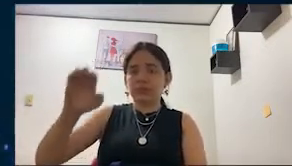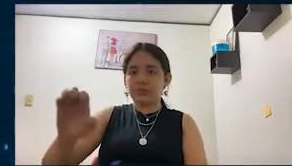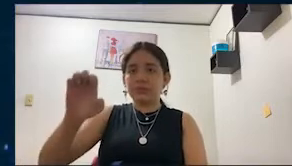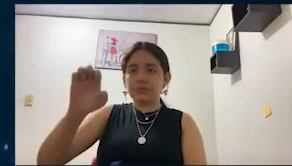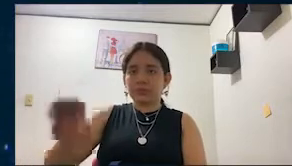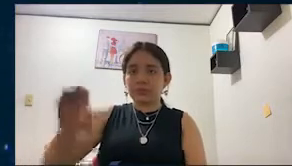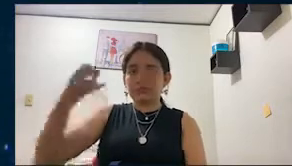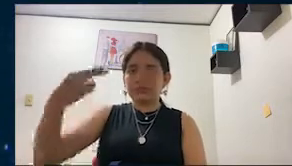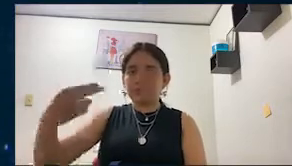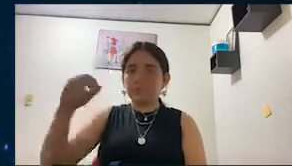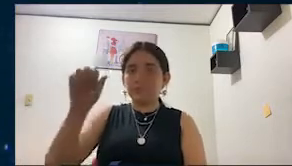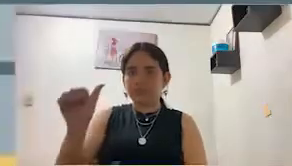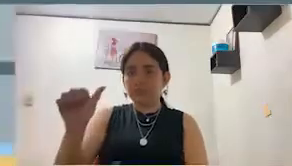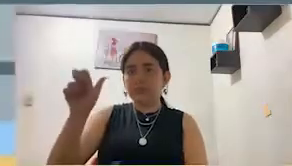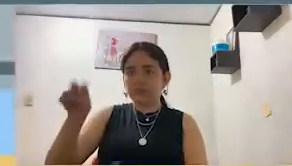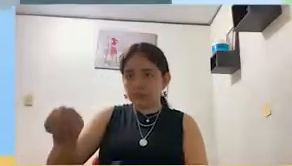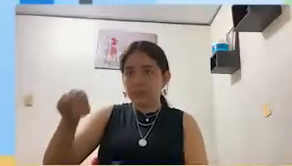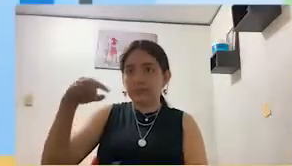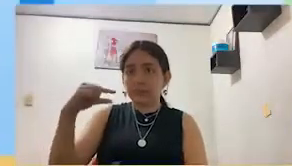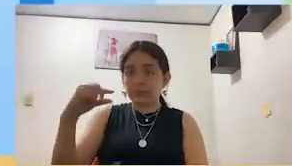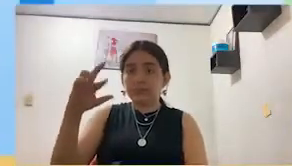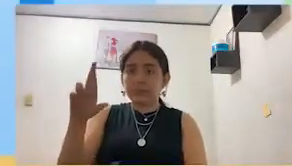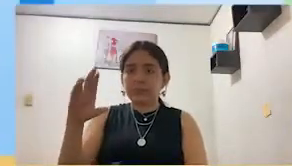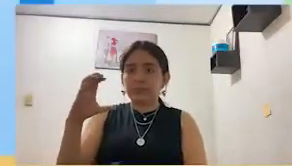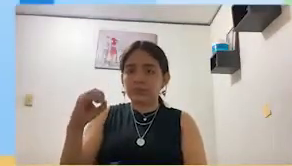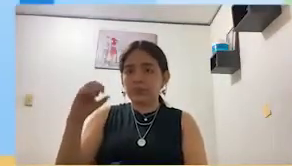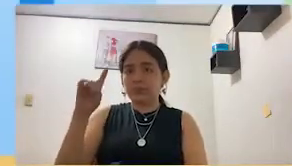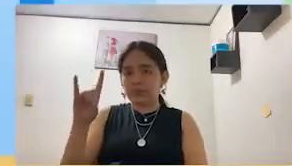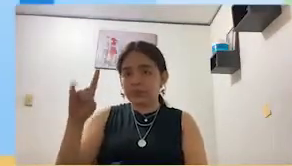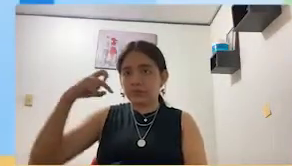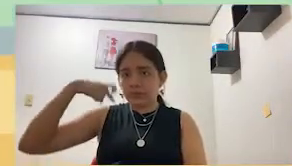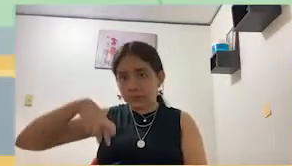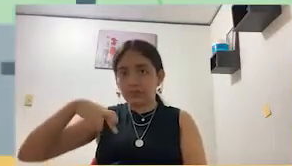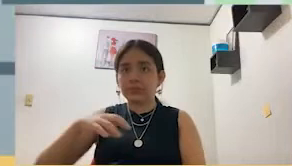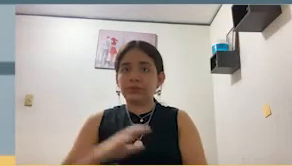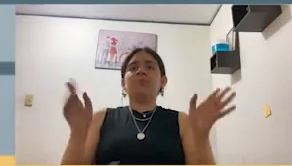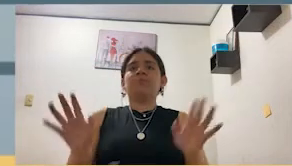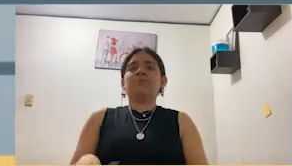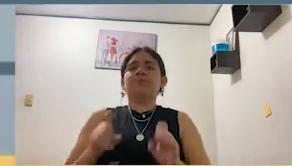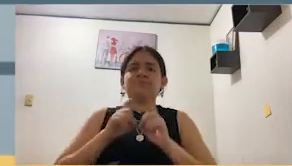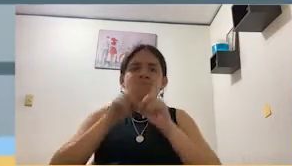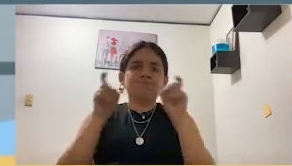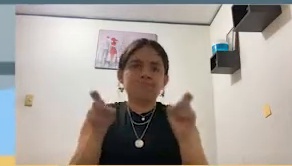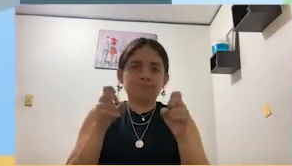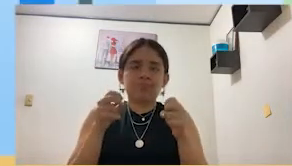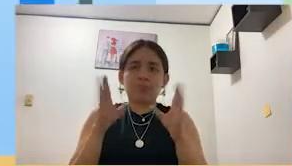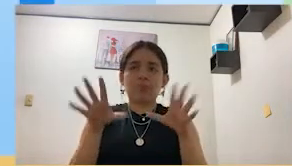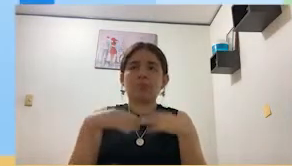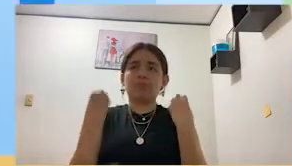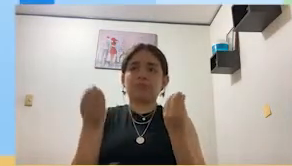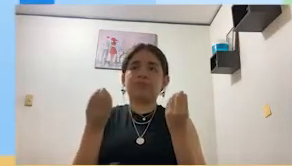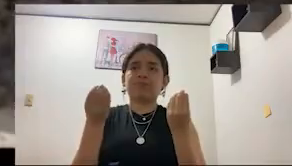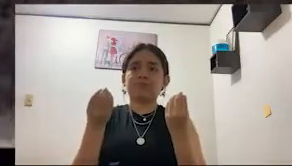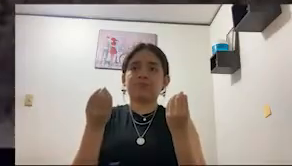implemented a treatment for the recycling of construction waste, through CONAMA in 2002. Although recycled